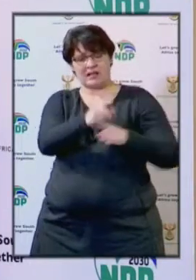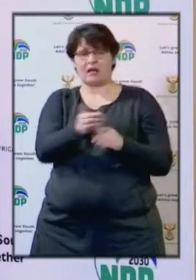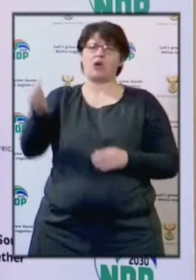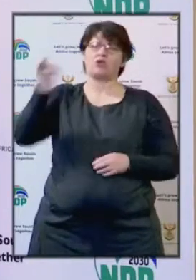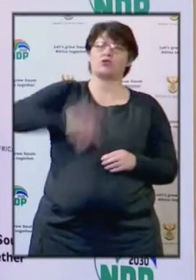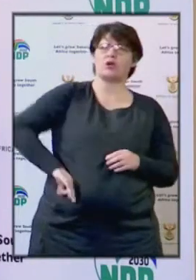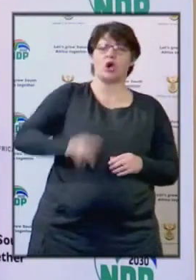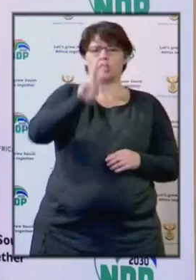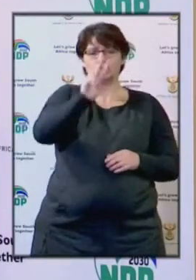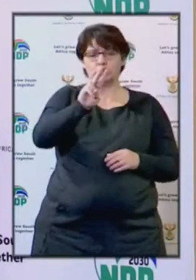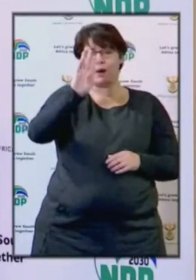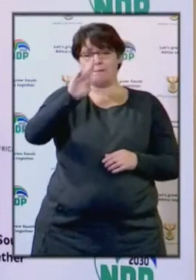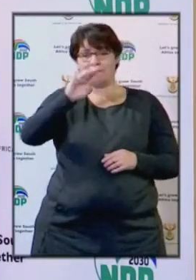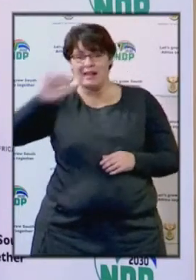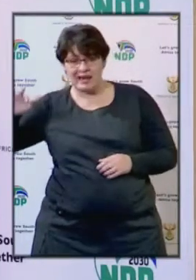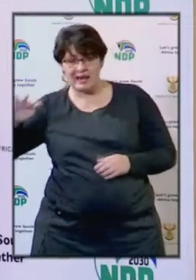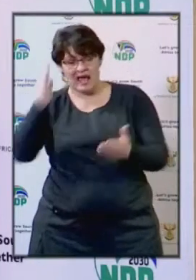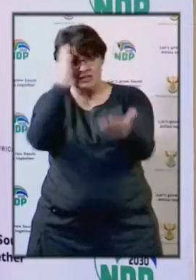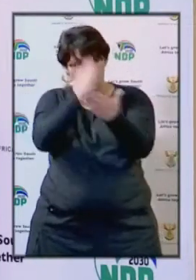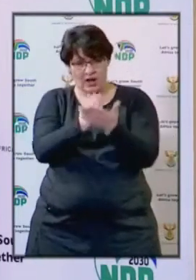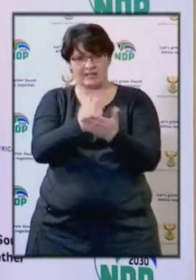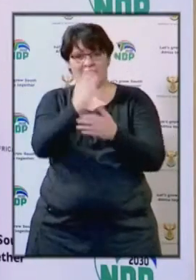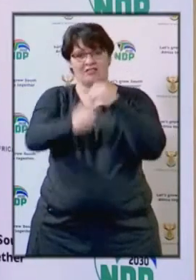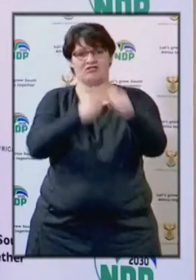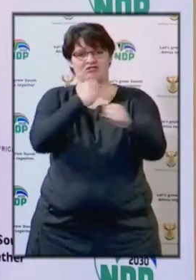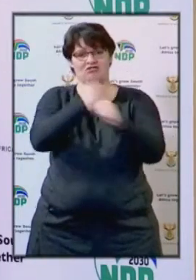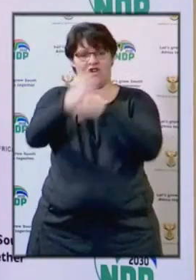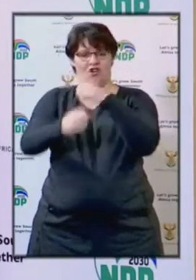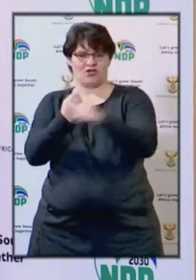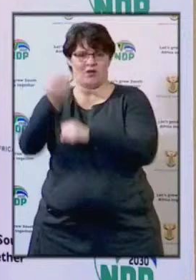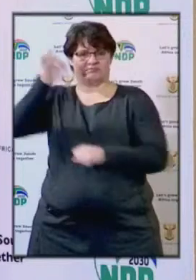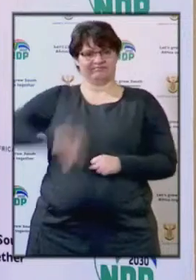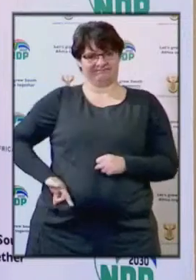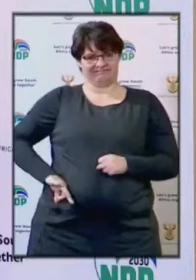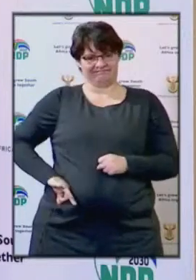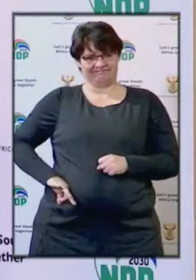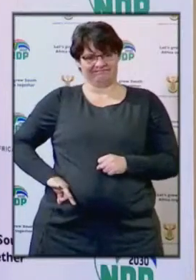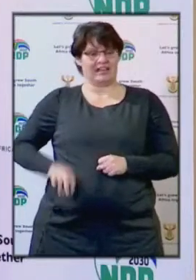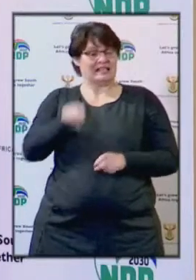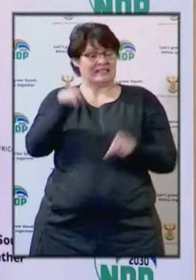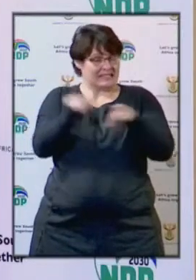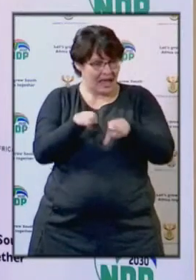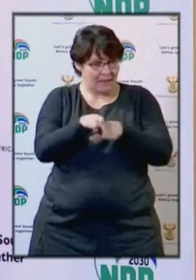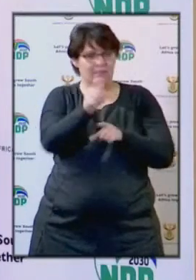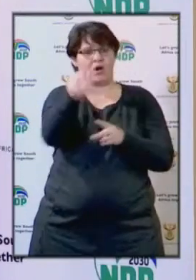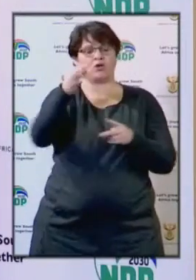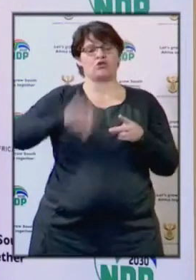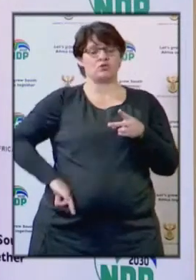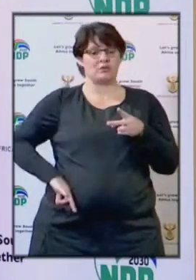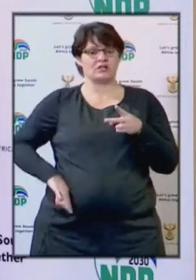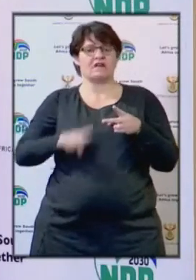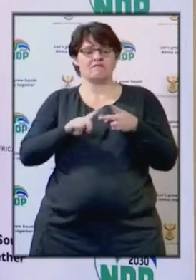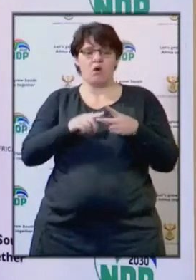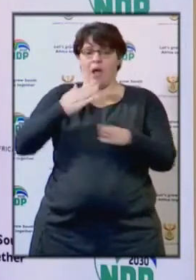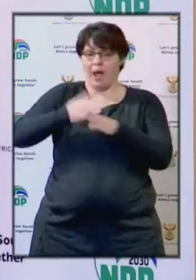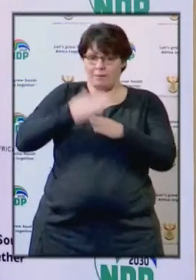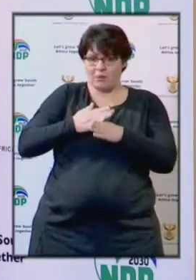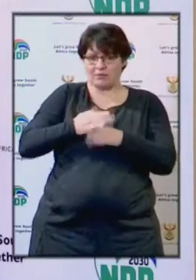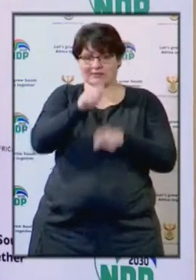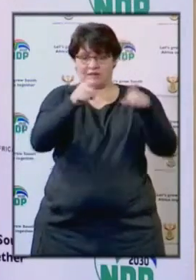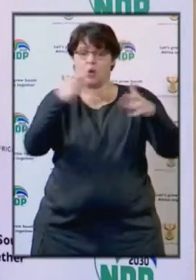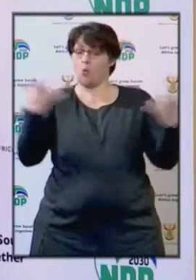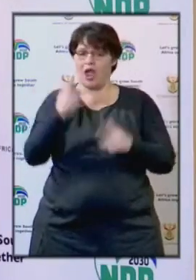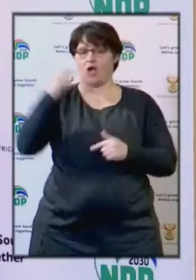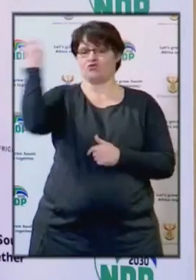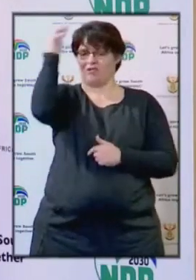estimated $2 billion direct spending annually to the tourism sector, and it also contributes to employment in the rural